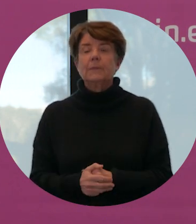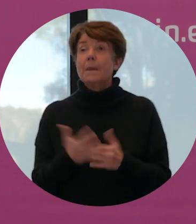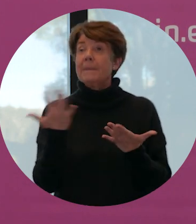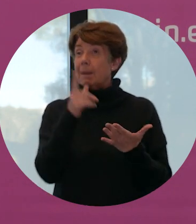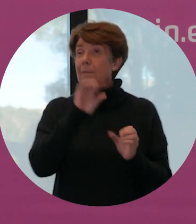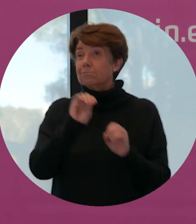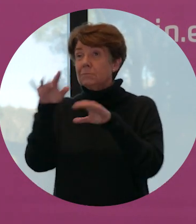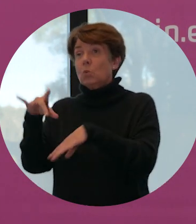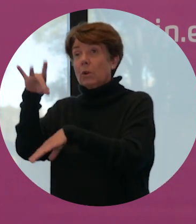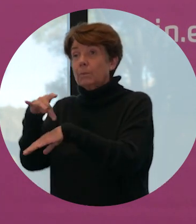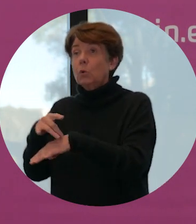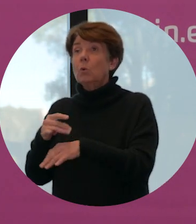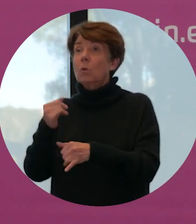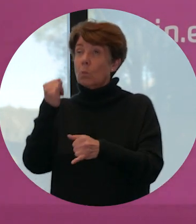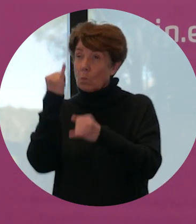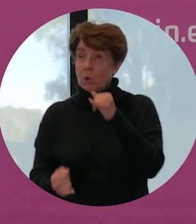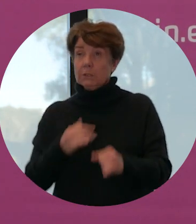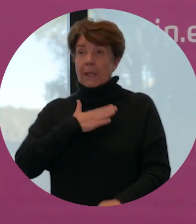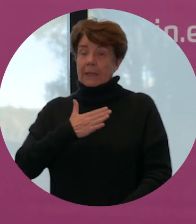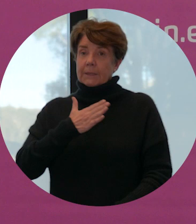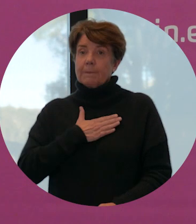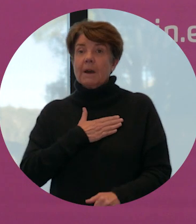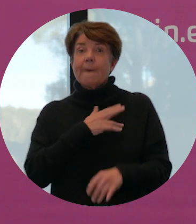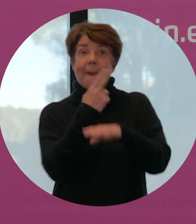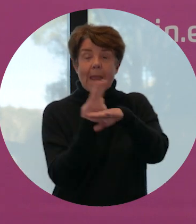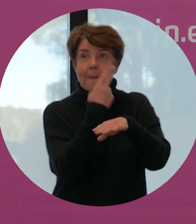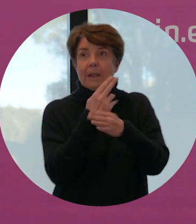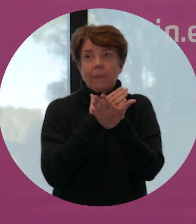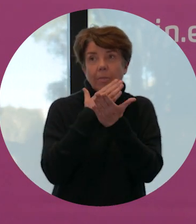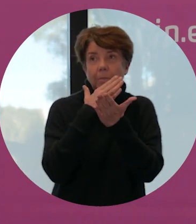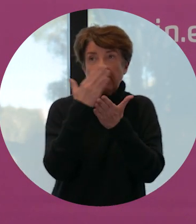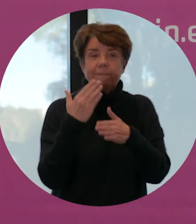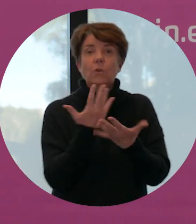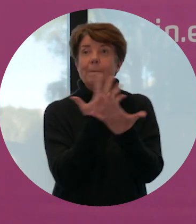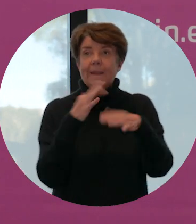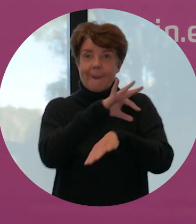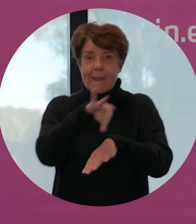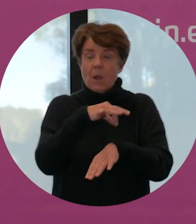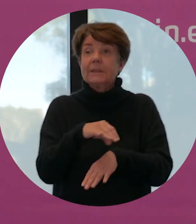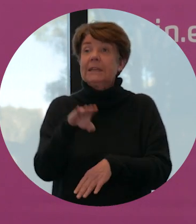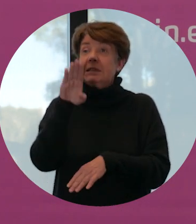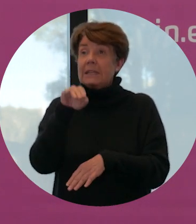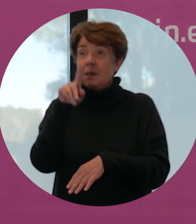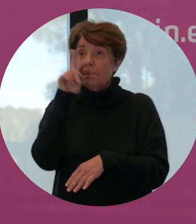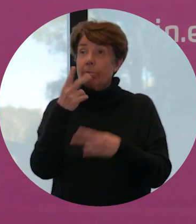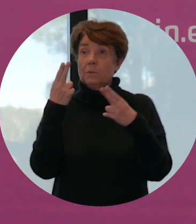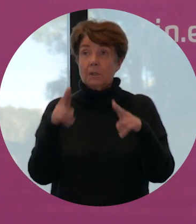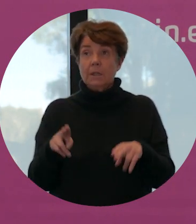hospitalized for severe asthma attacks. Ambulances were delayed for hours and 10 people died.